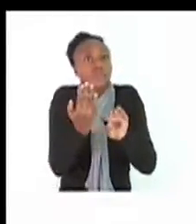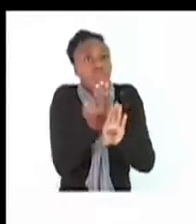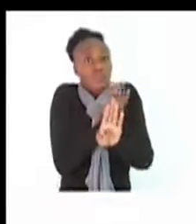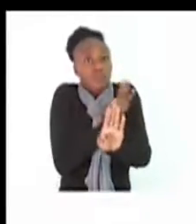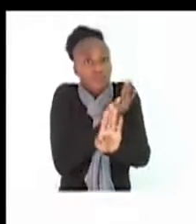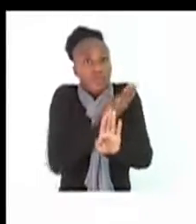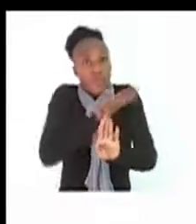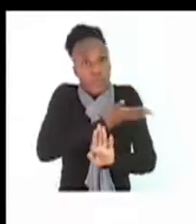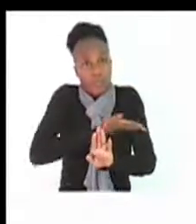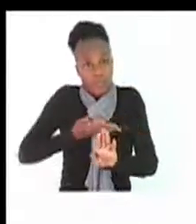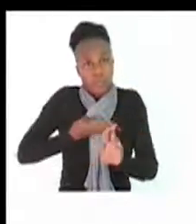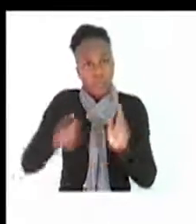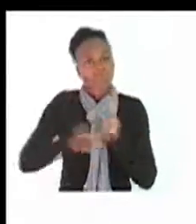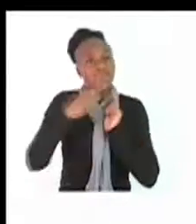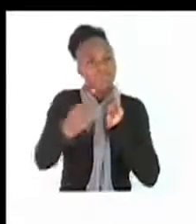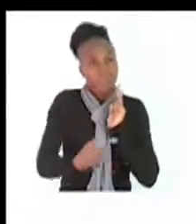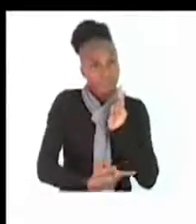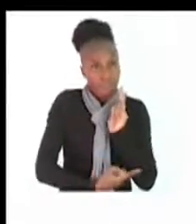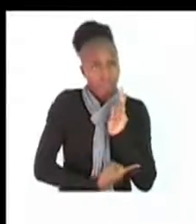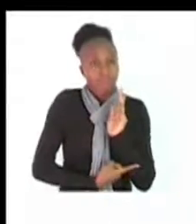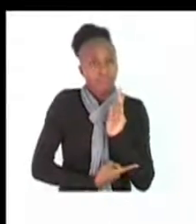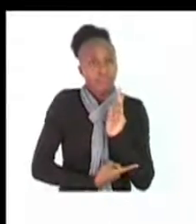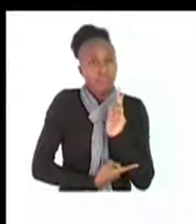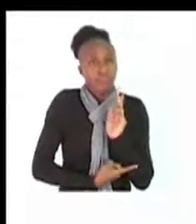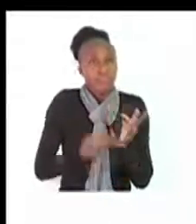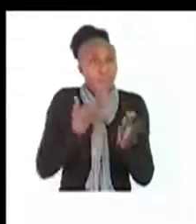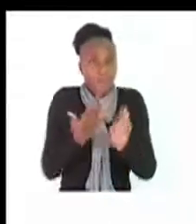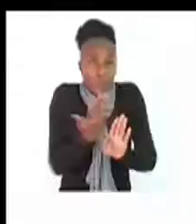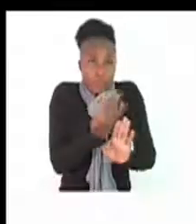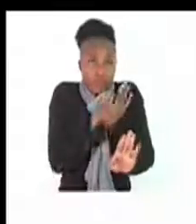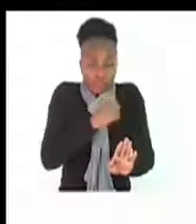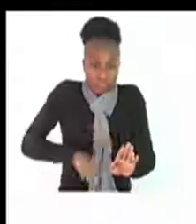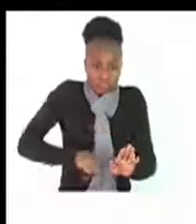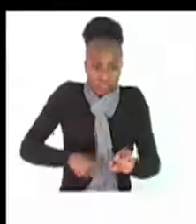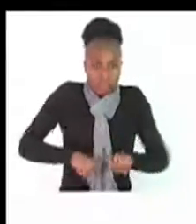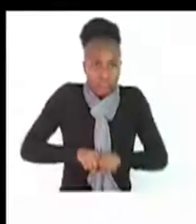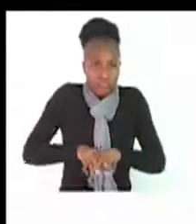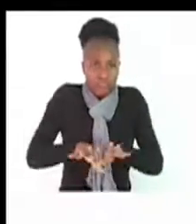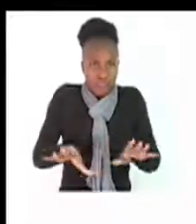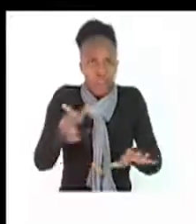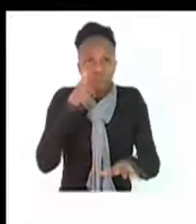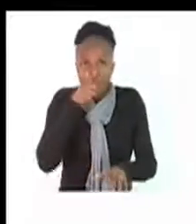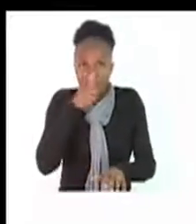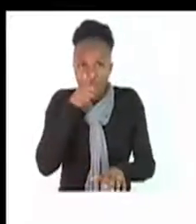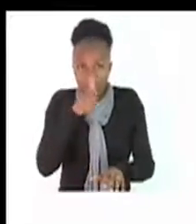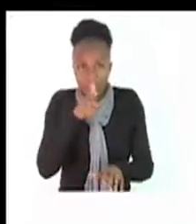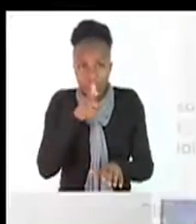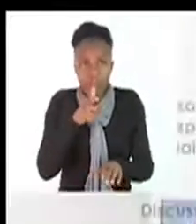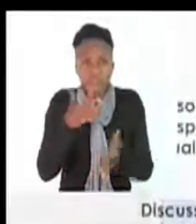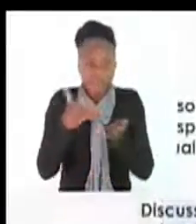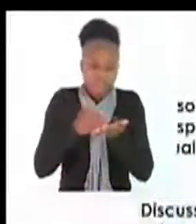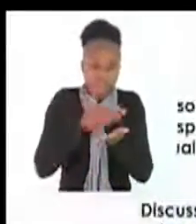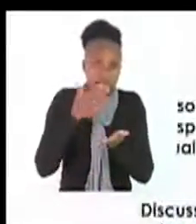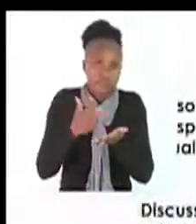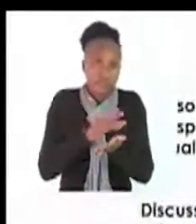becoming pregnant or to protect against infections. Now, let's turn to page 22.